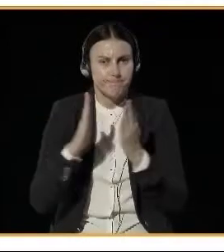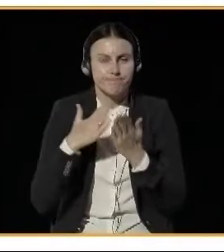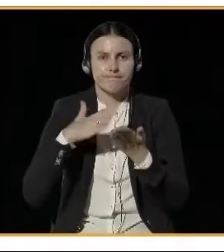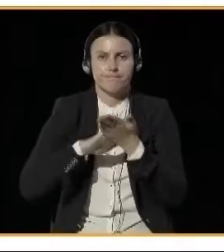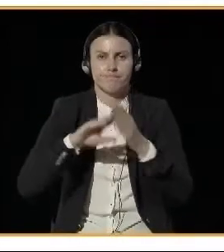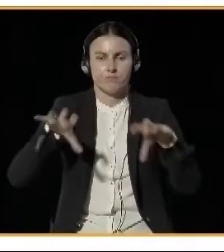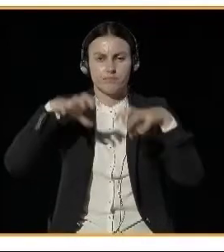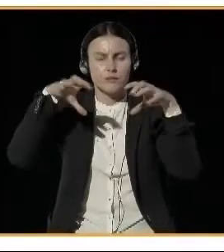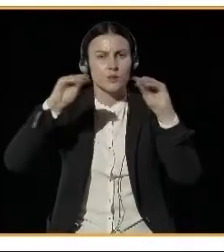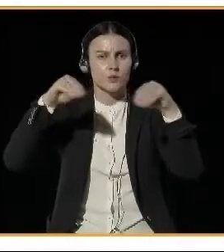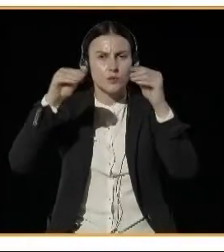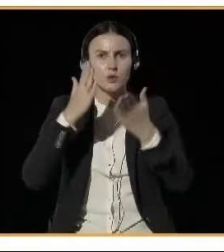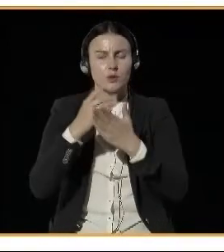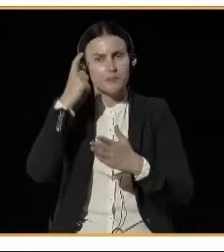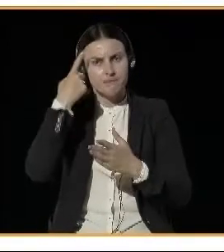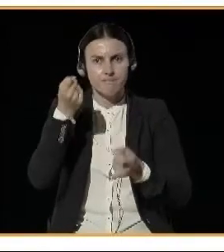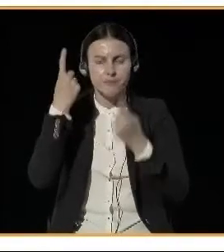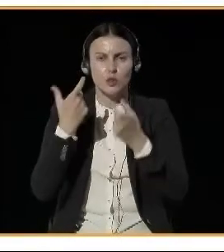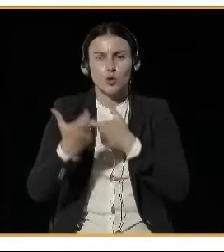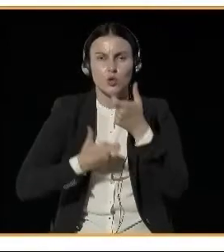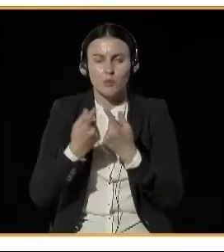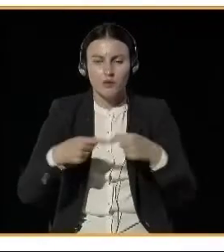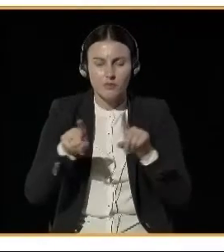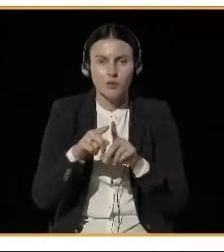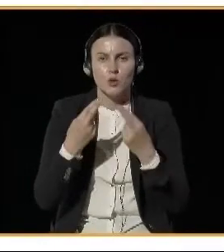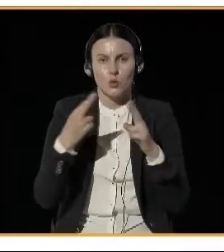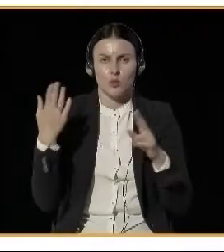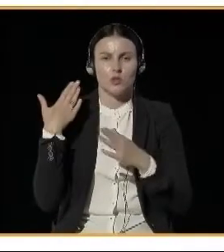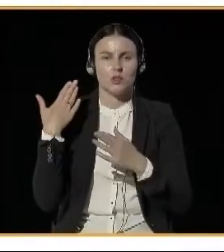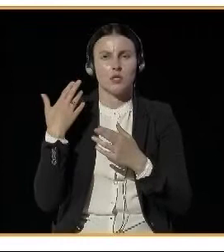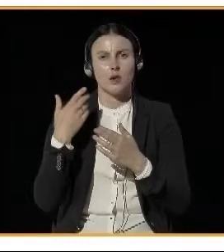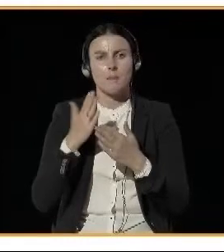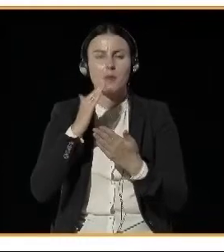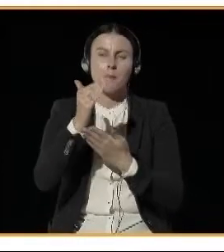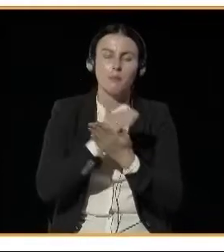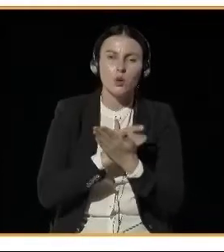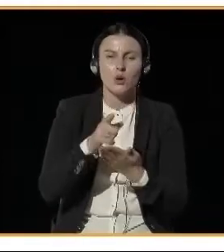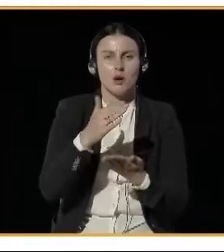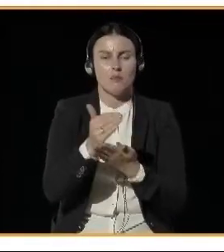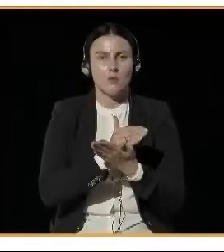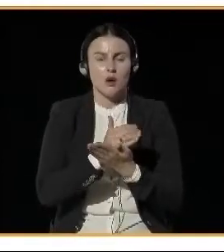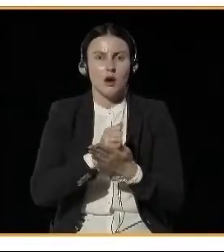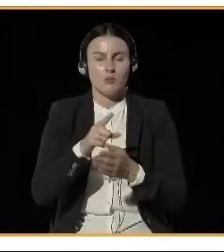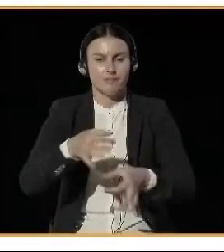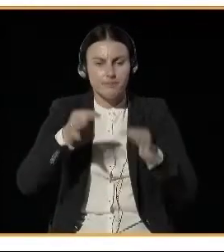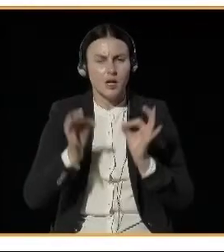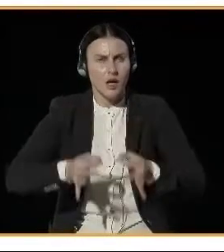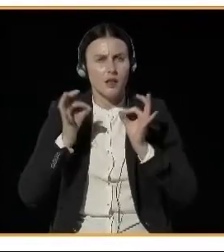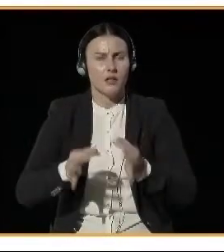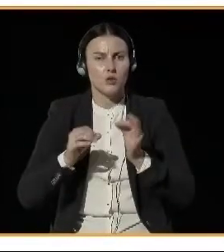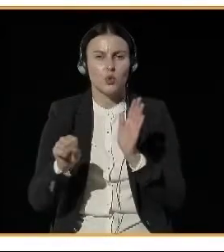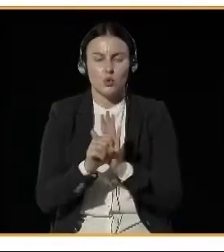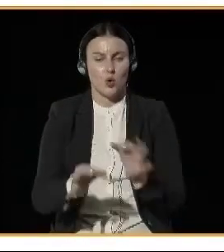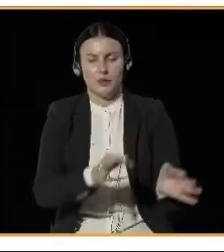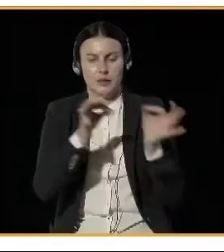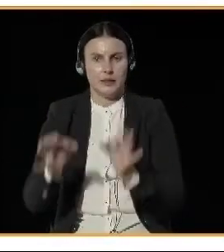action plans throughout the years, which has been updated and adjusted several times. So this